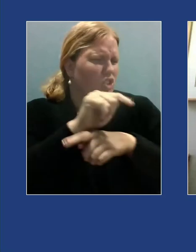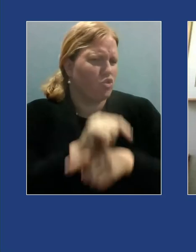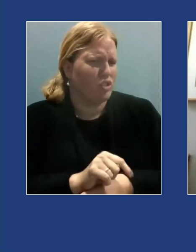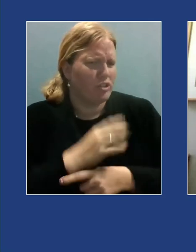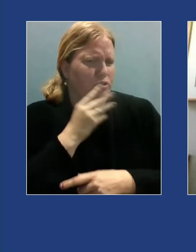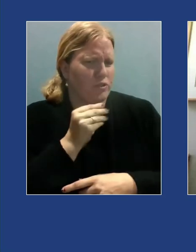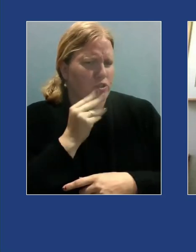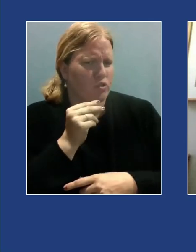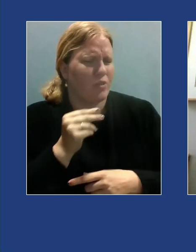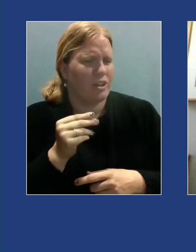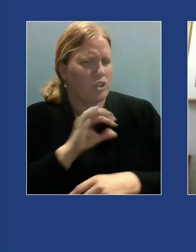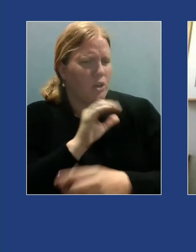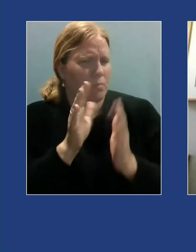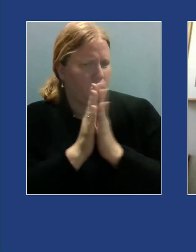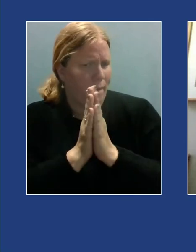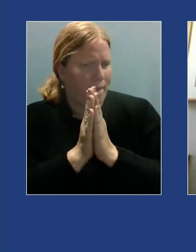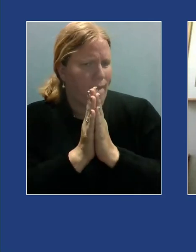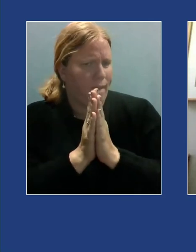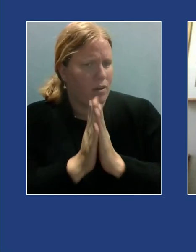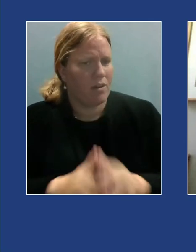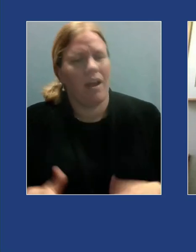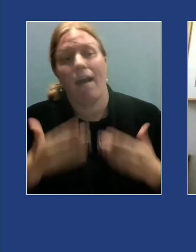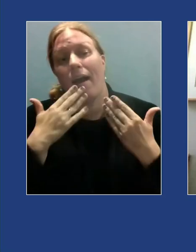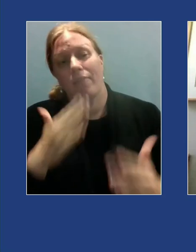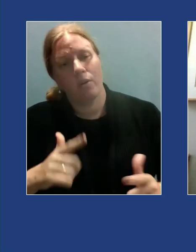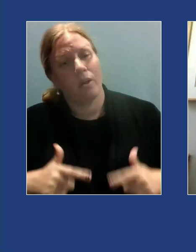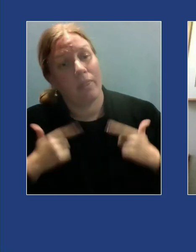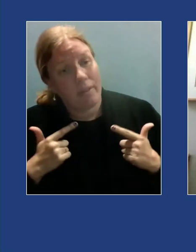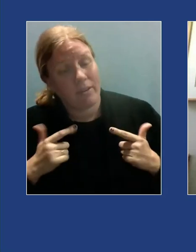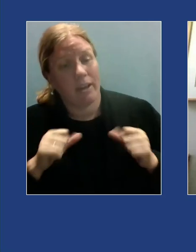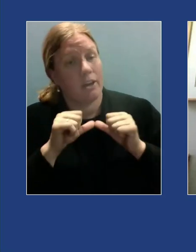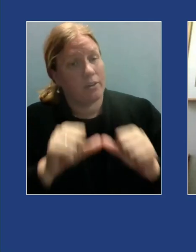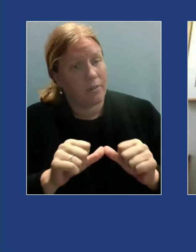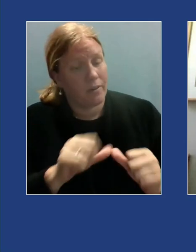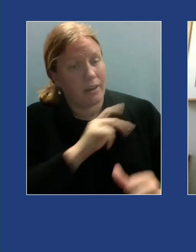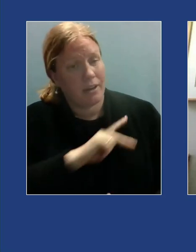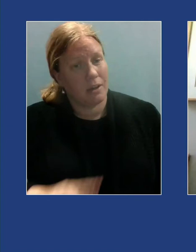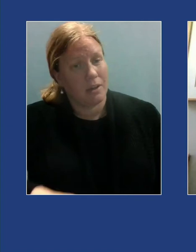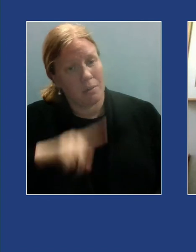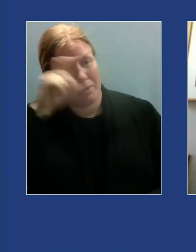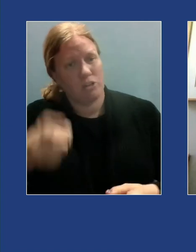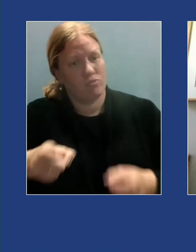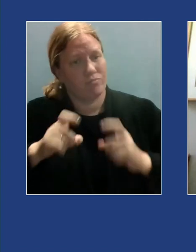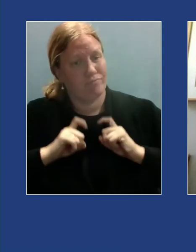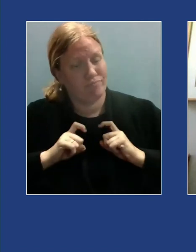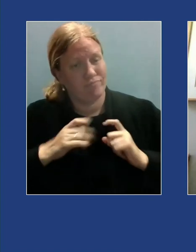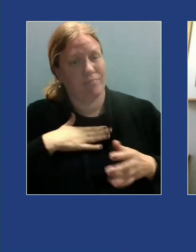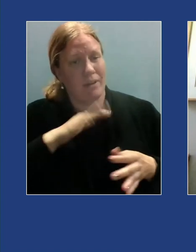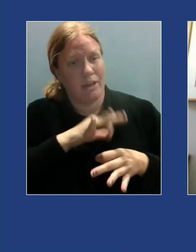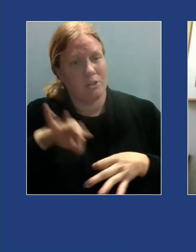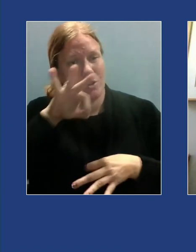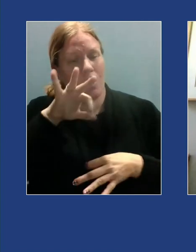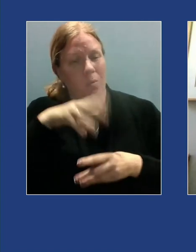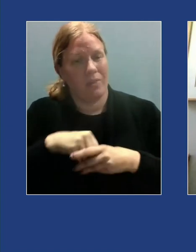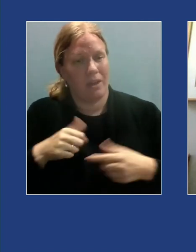I thank you living an enduring king for you have graciously returned my soul within me great is your faithfulness we